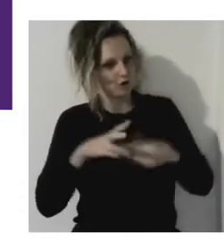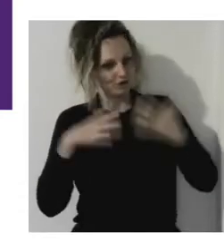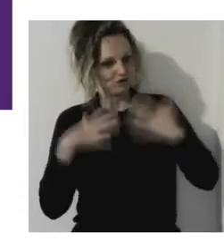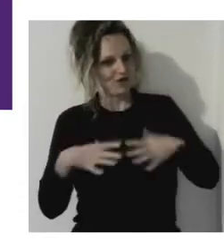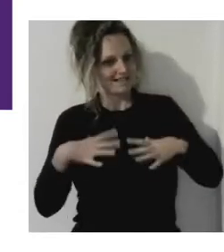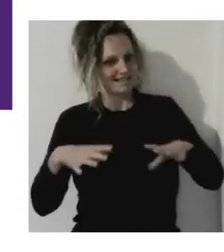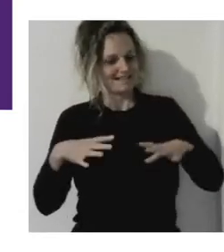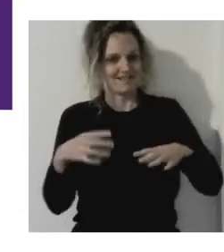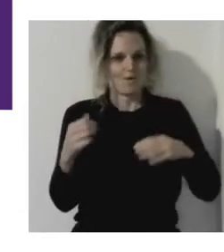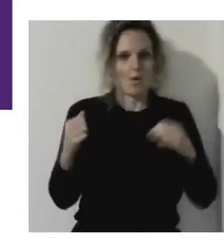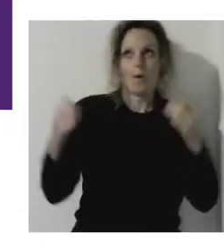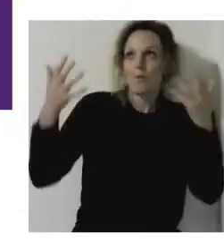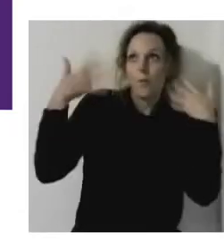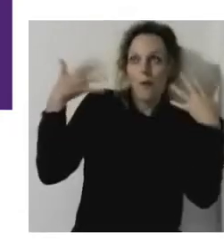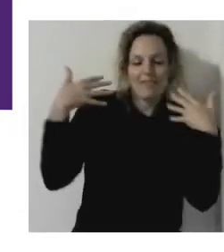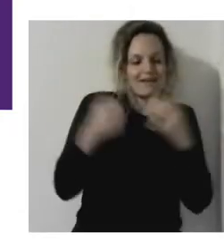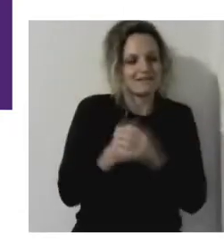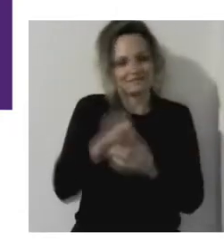I am.